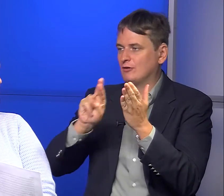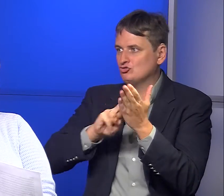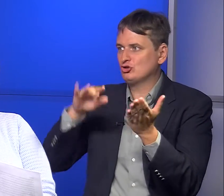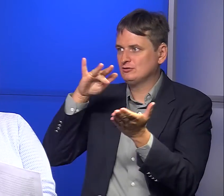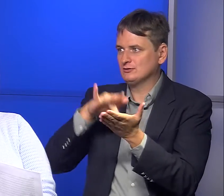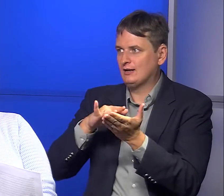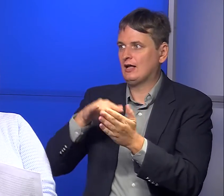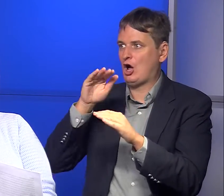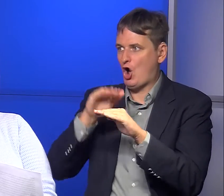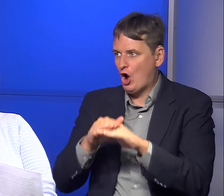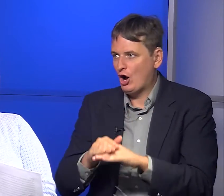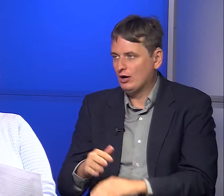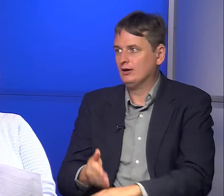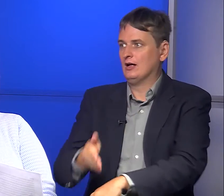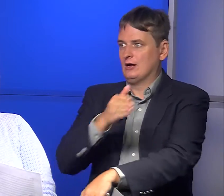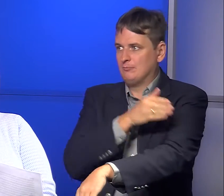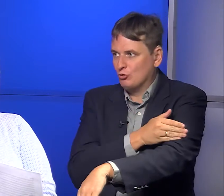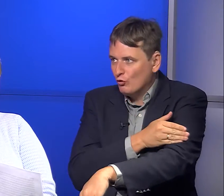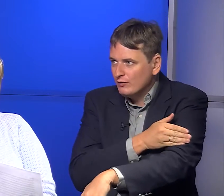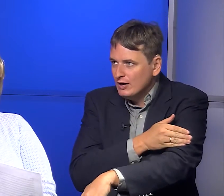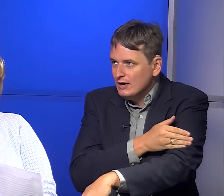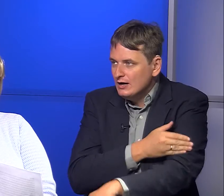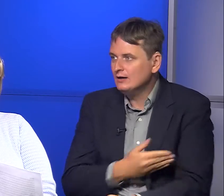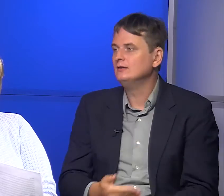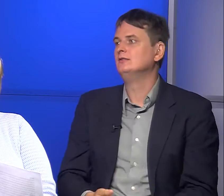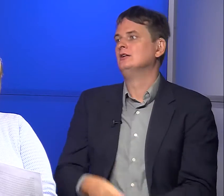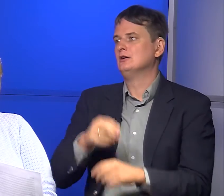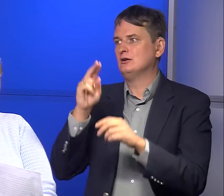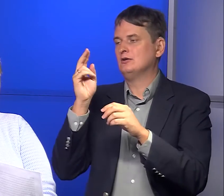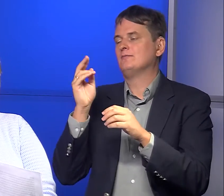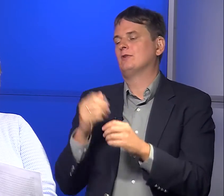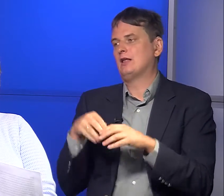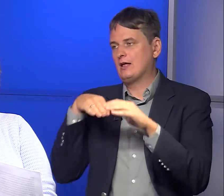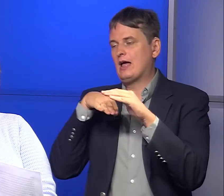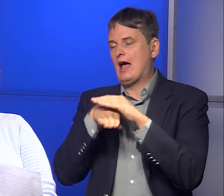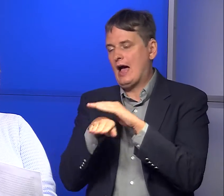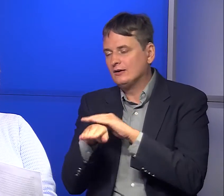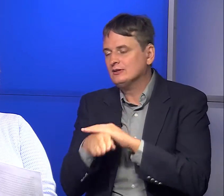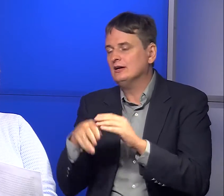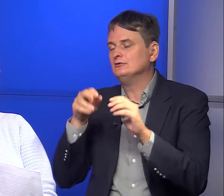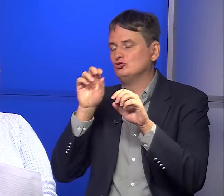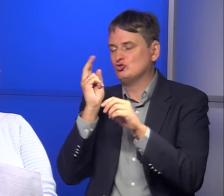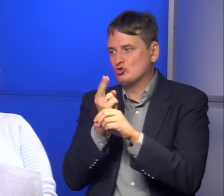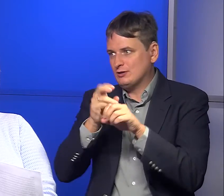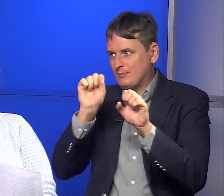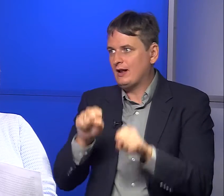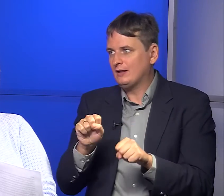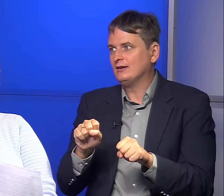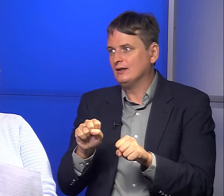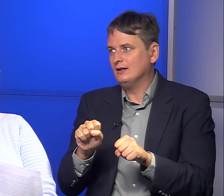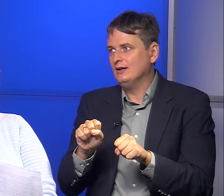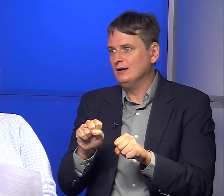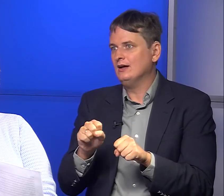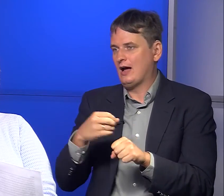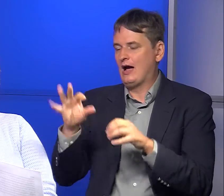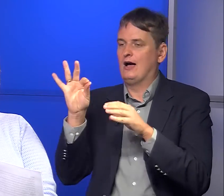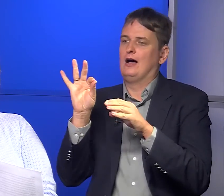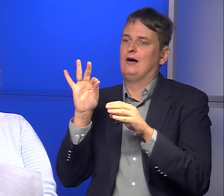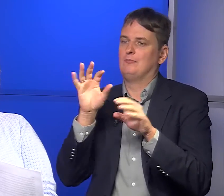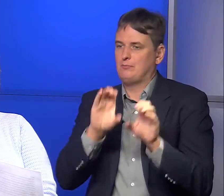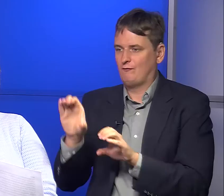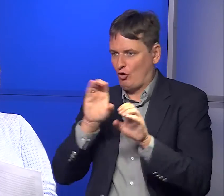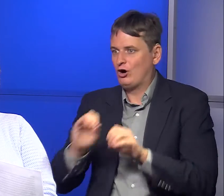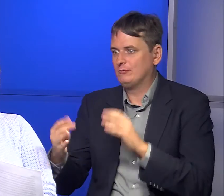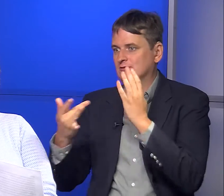Rehabilitation Engineering Research Center on improving access and usability